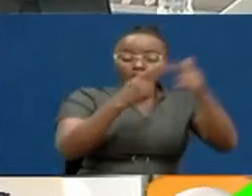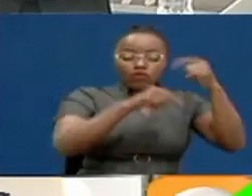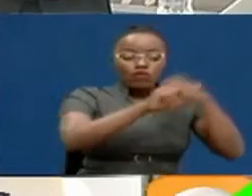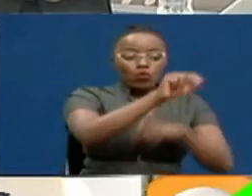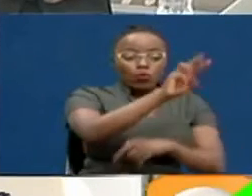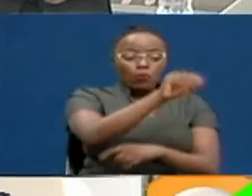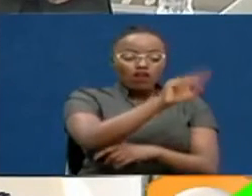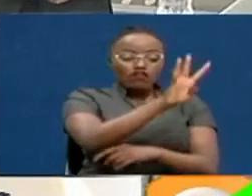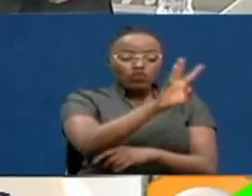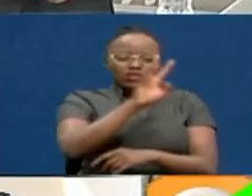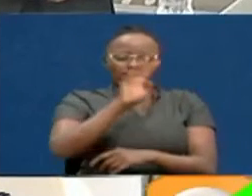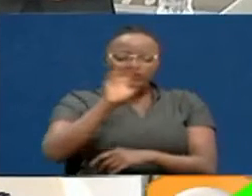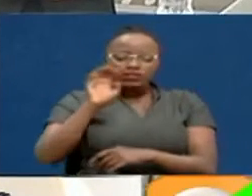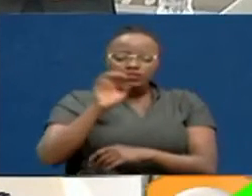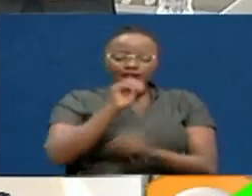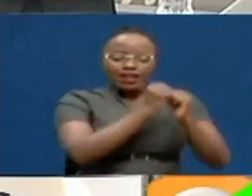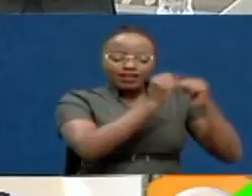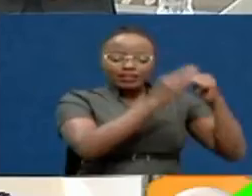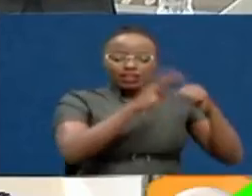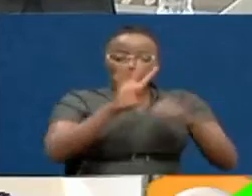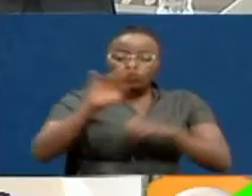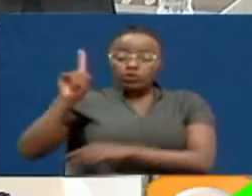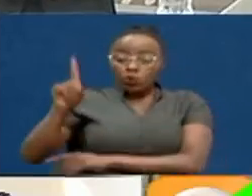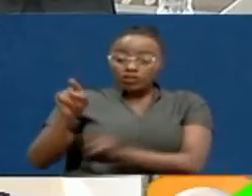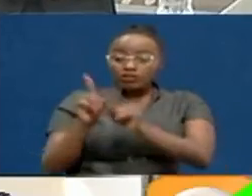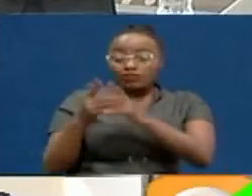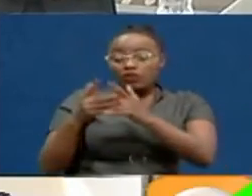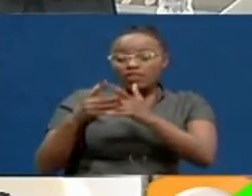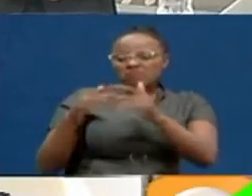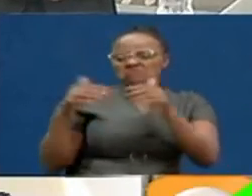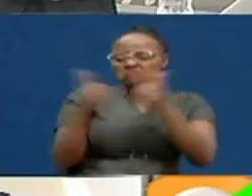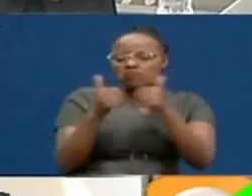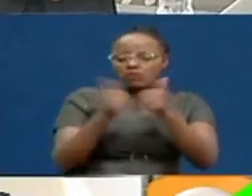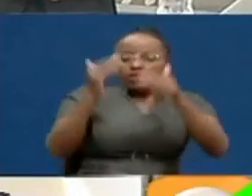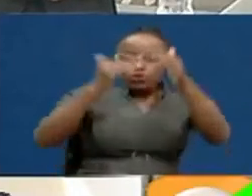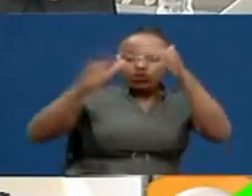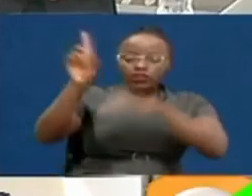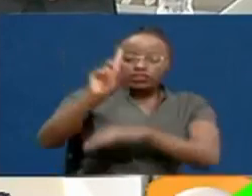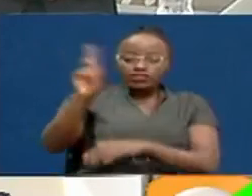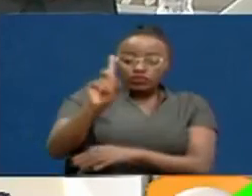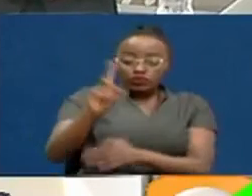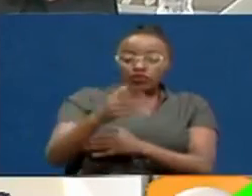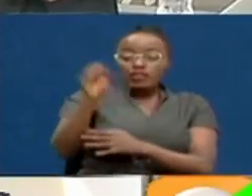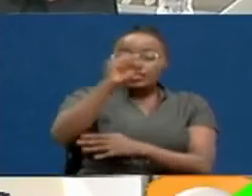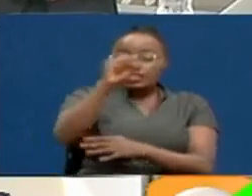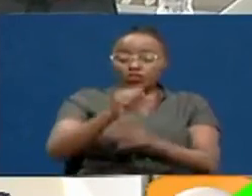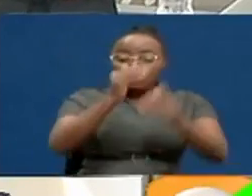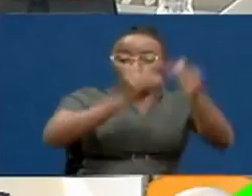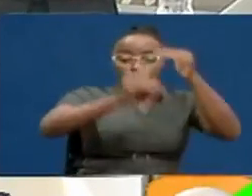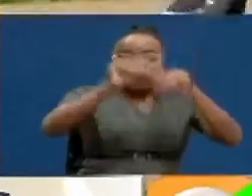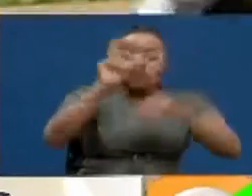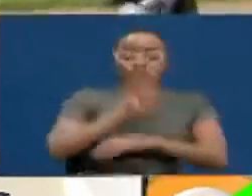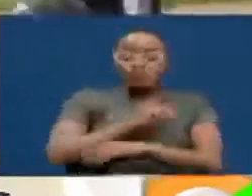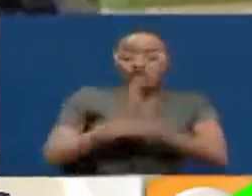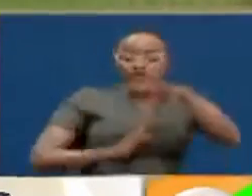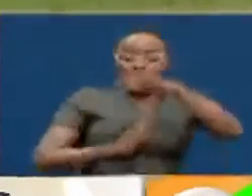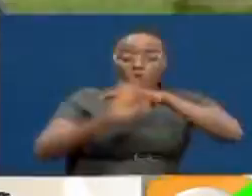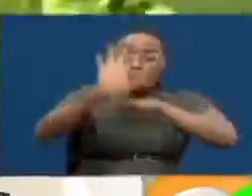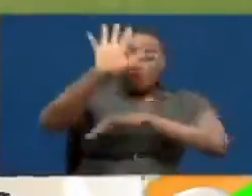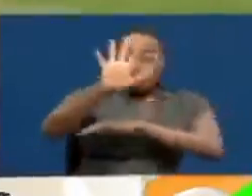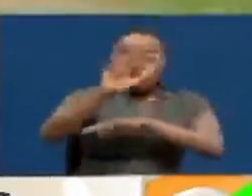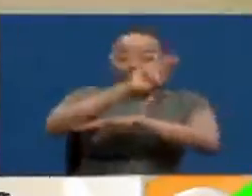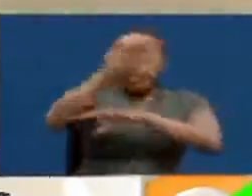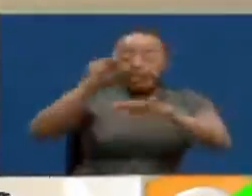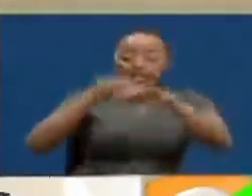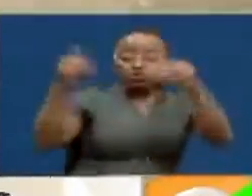UMA 41-19 in a lopsided match at the Nairobi University ground. Strathmore University, who finished in the top five of